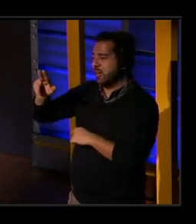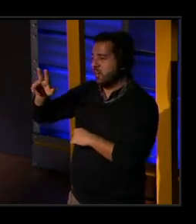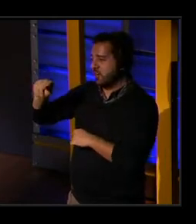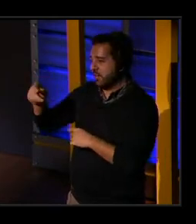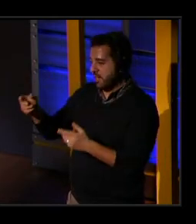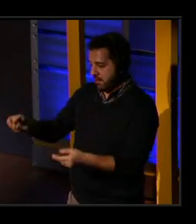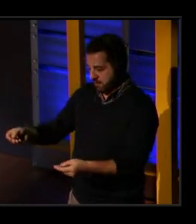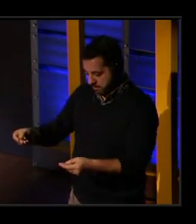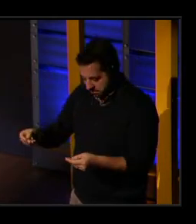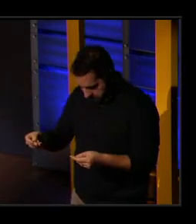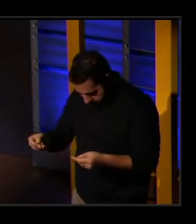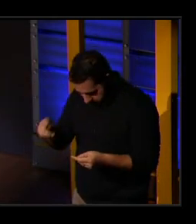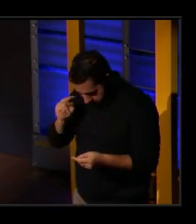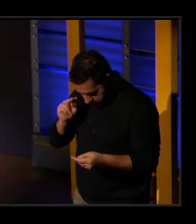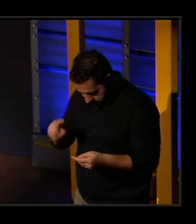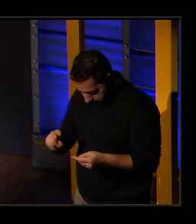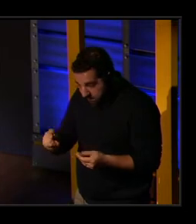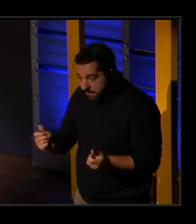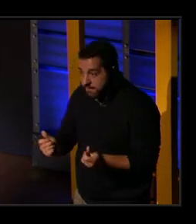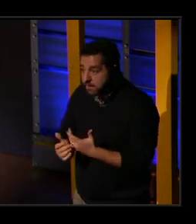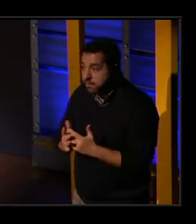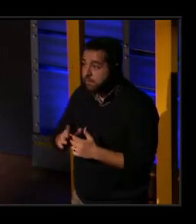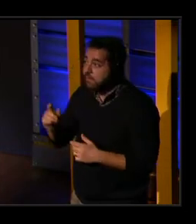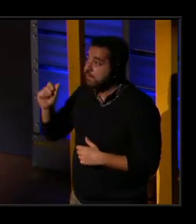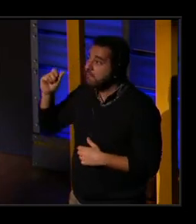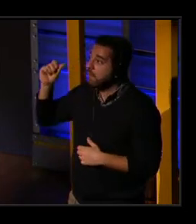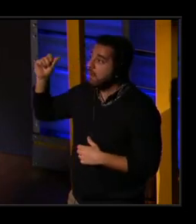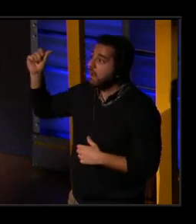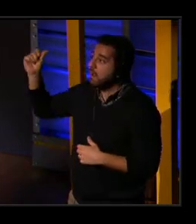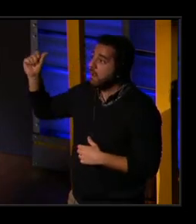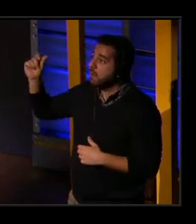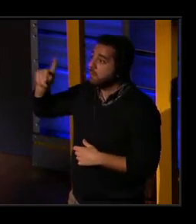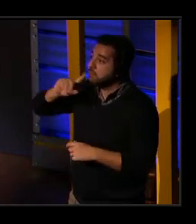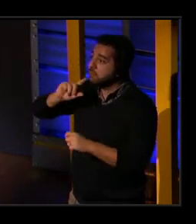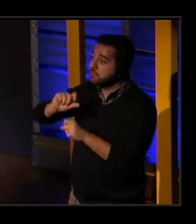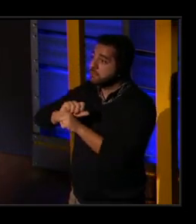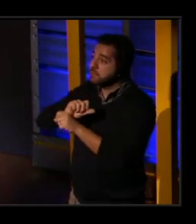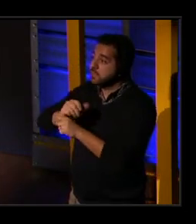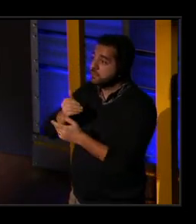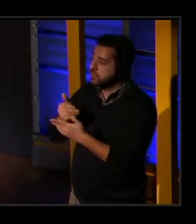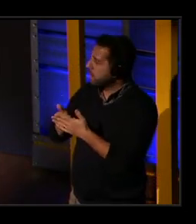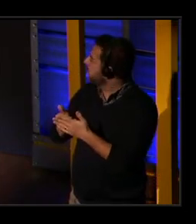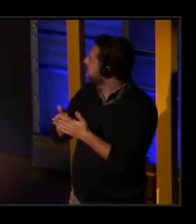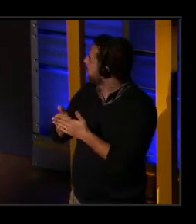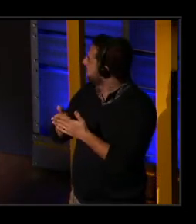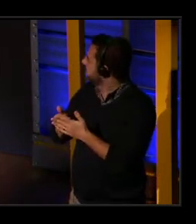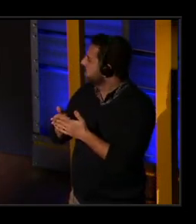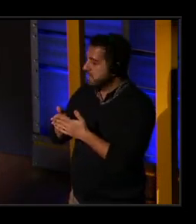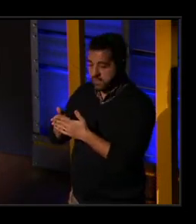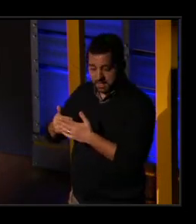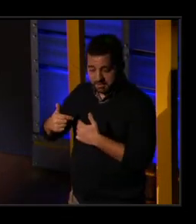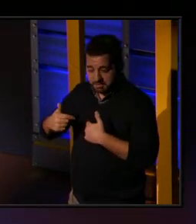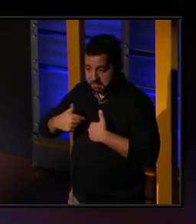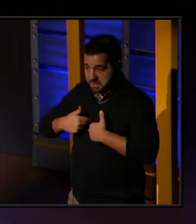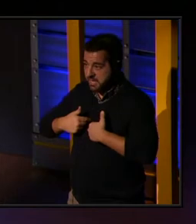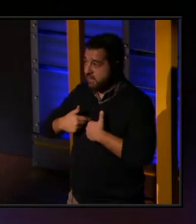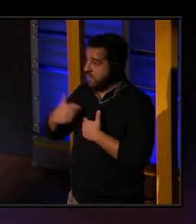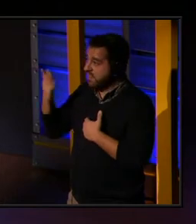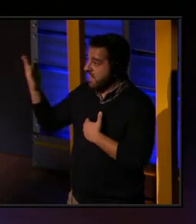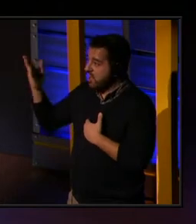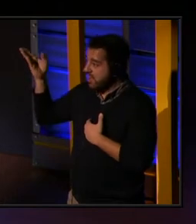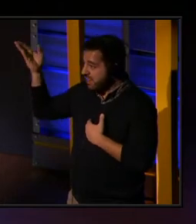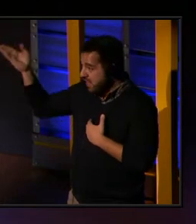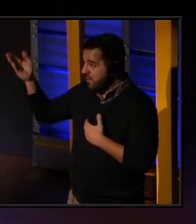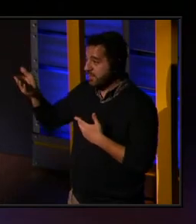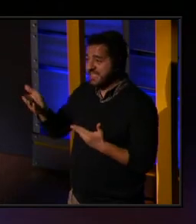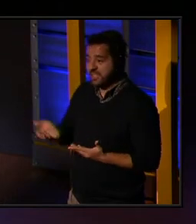you realize that everything that's so far away is so close to you. And you are of it, and it is of you, and it existed in